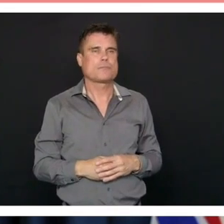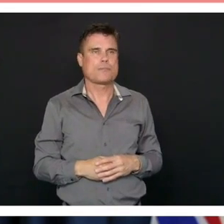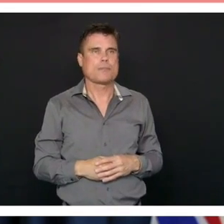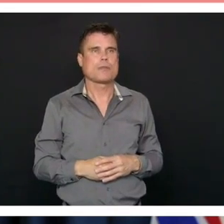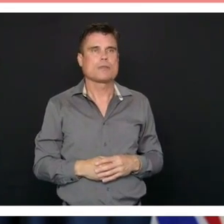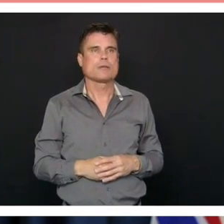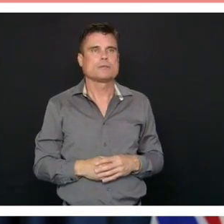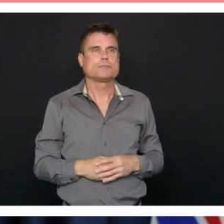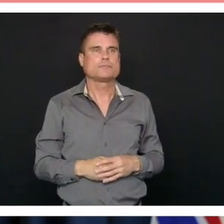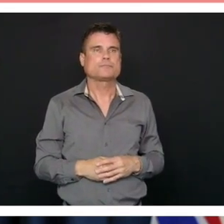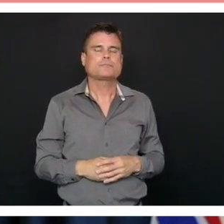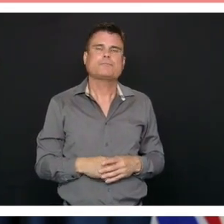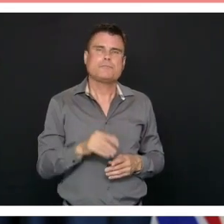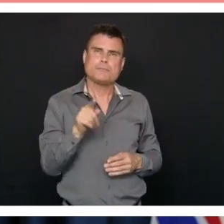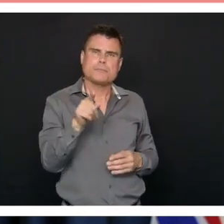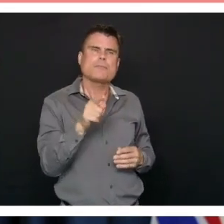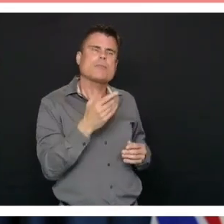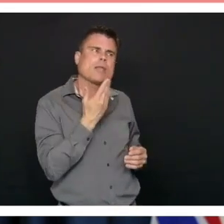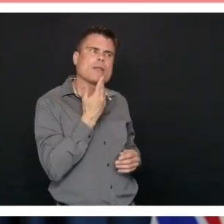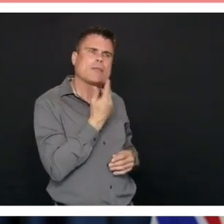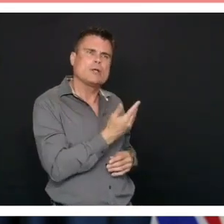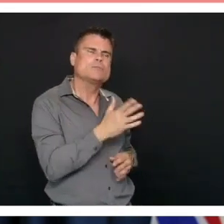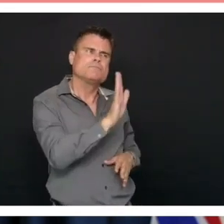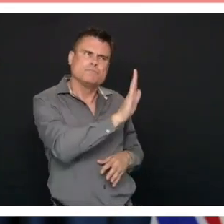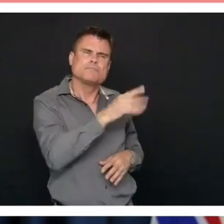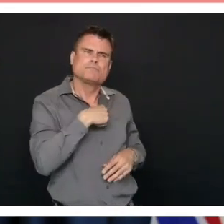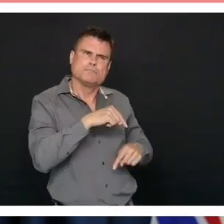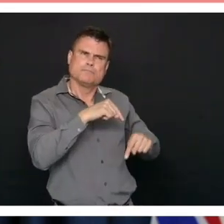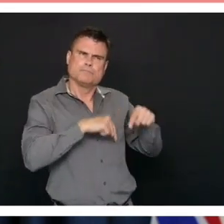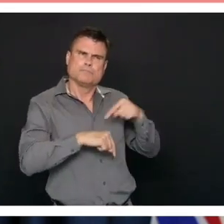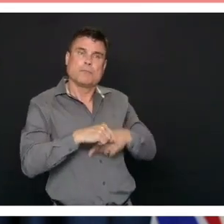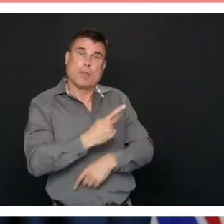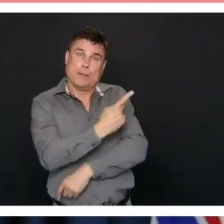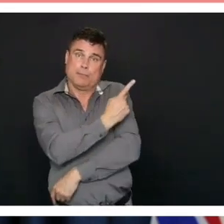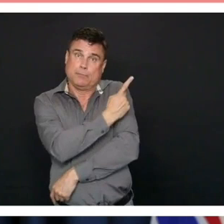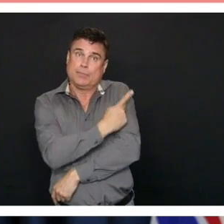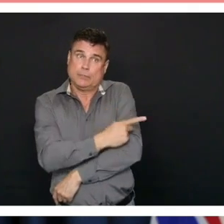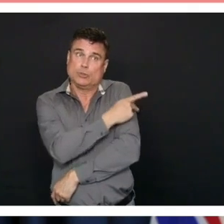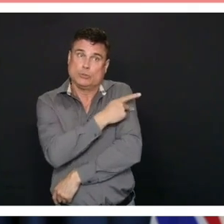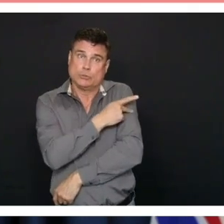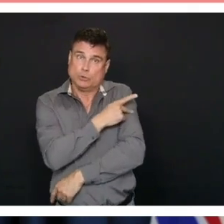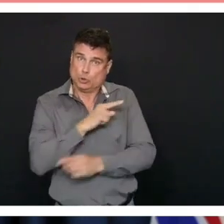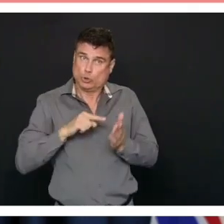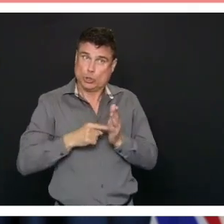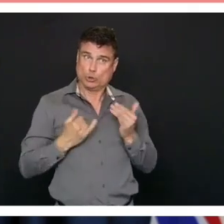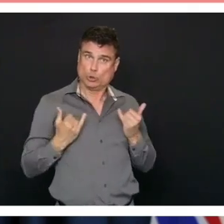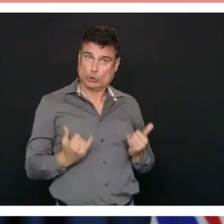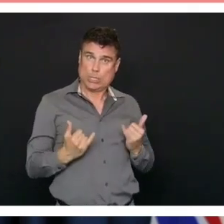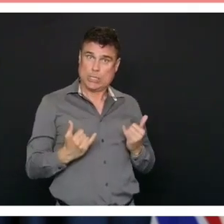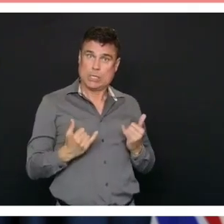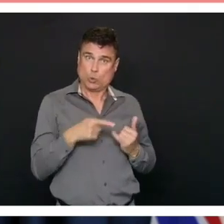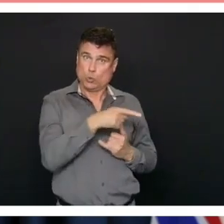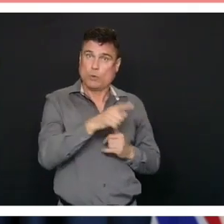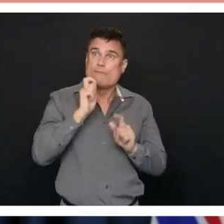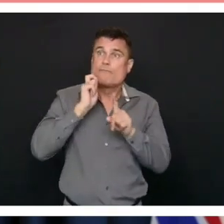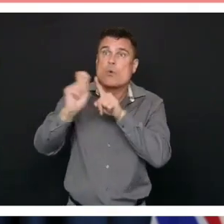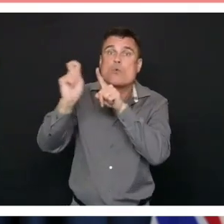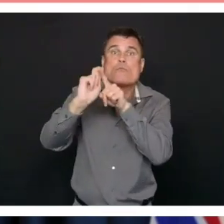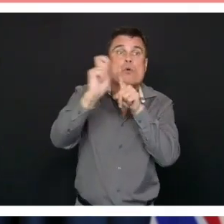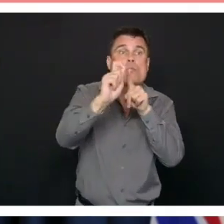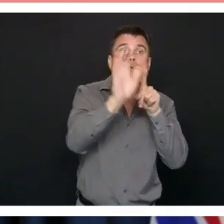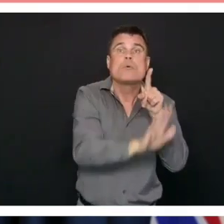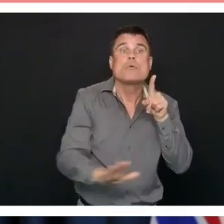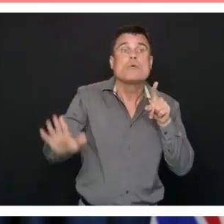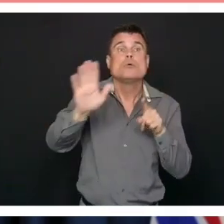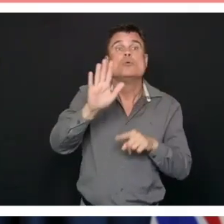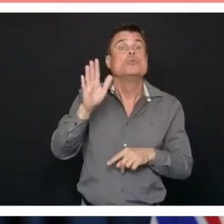Hi, everyone. Thanks for doing this. I just want to circle back to patients being called starting today. Will this call